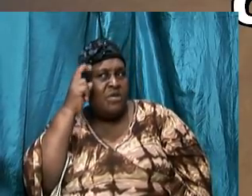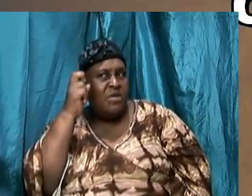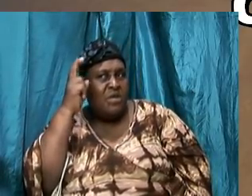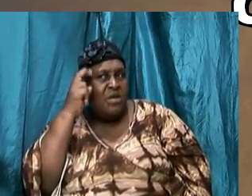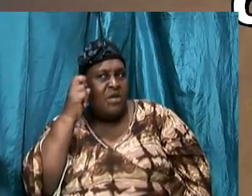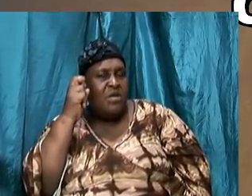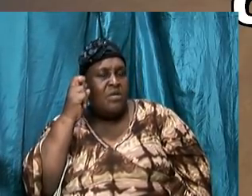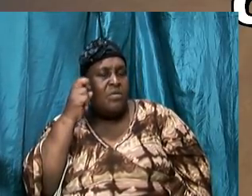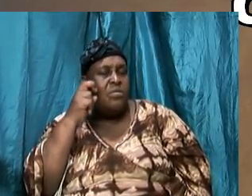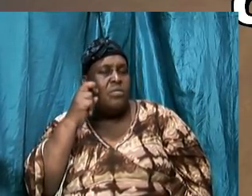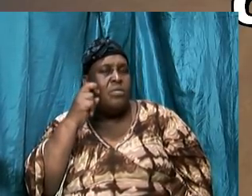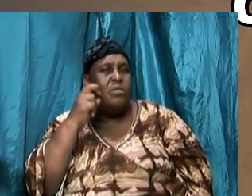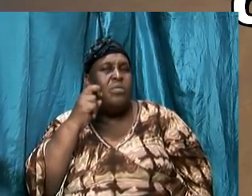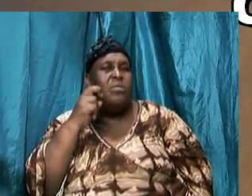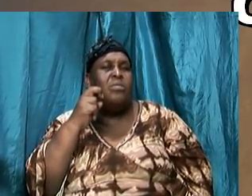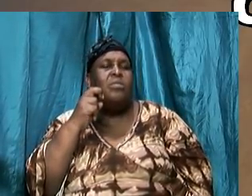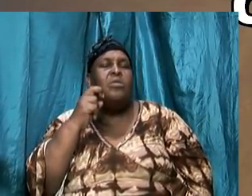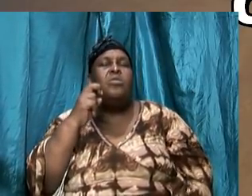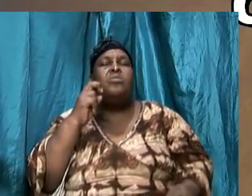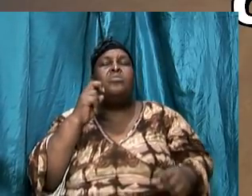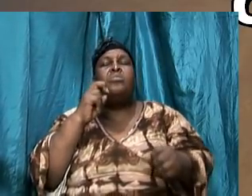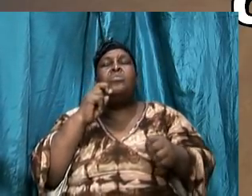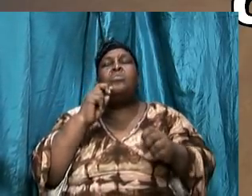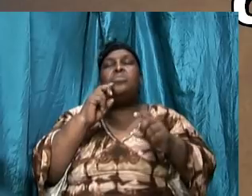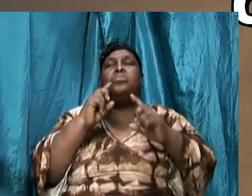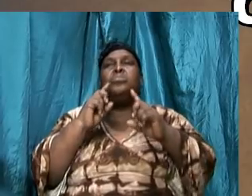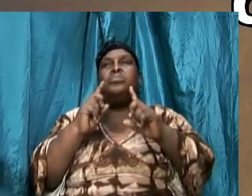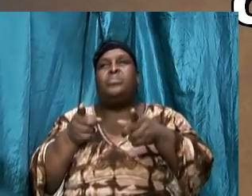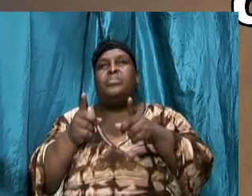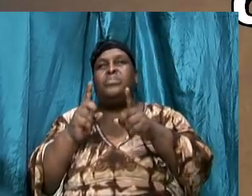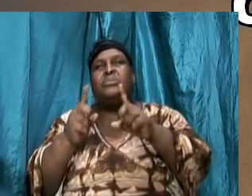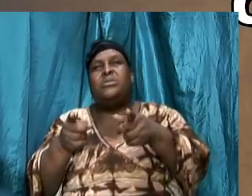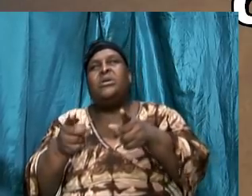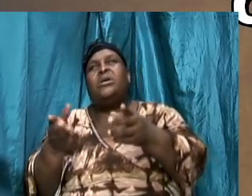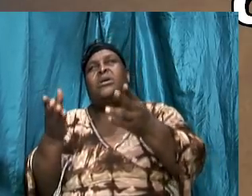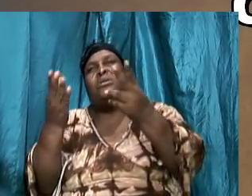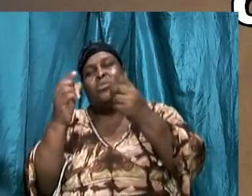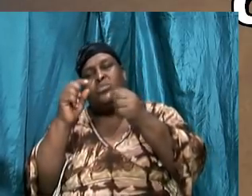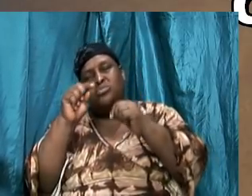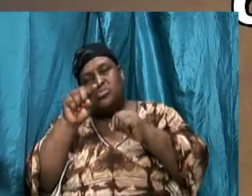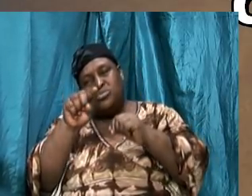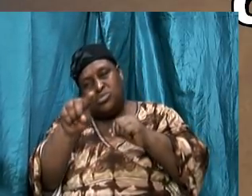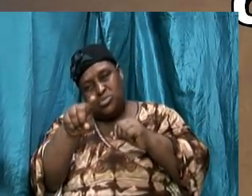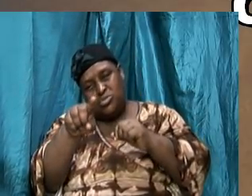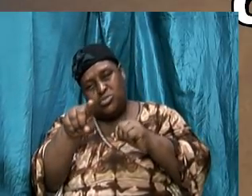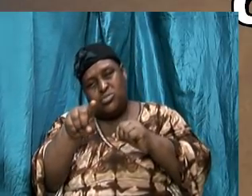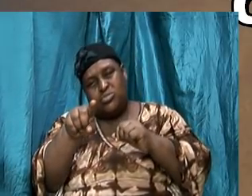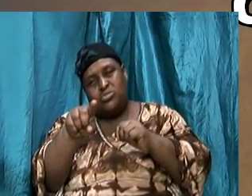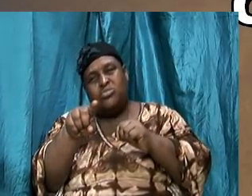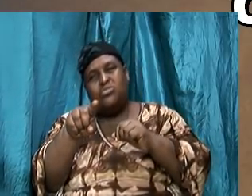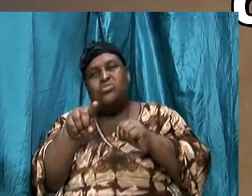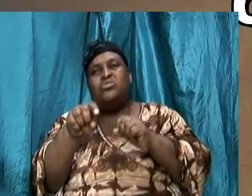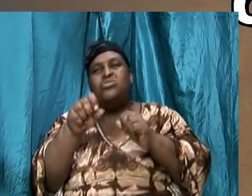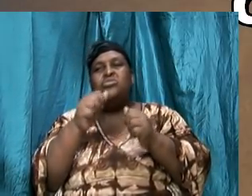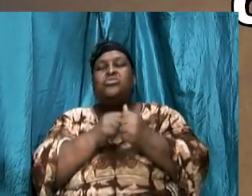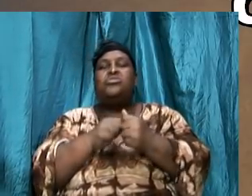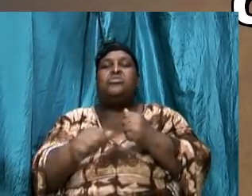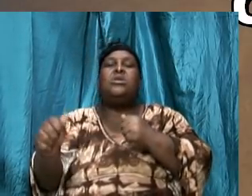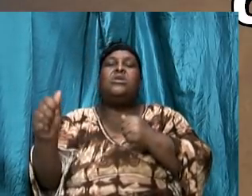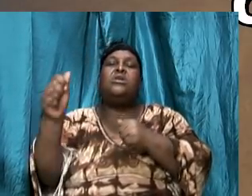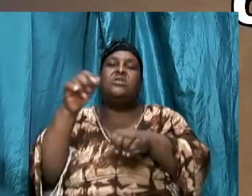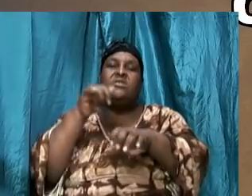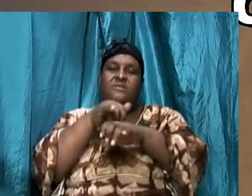a, going along, going with a particular road. And that road, that